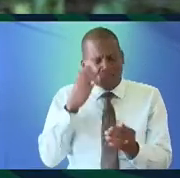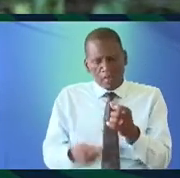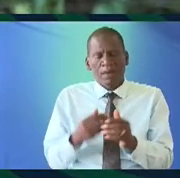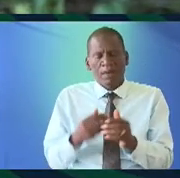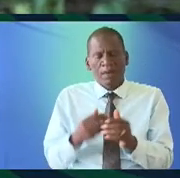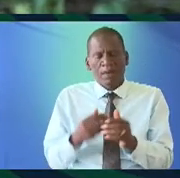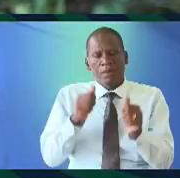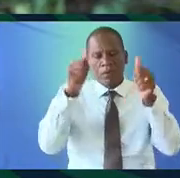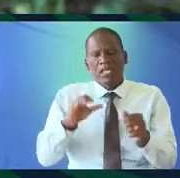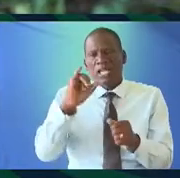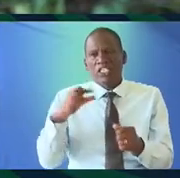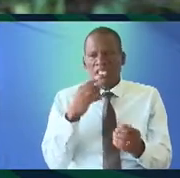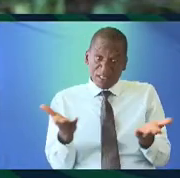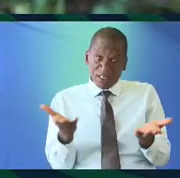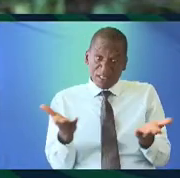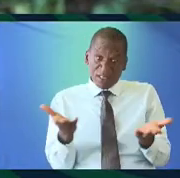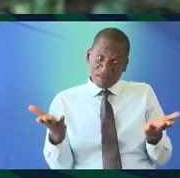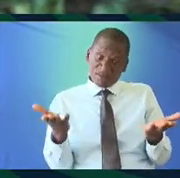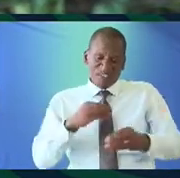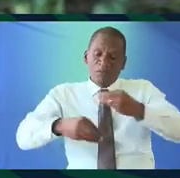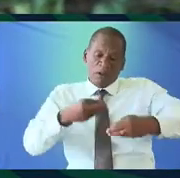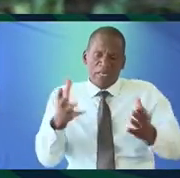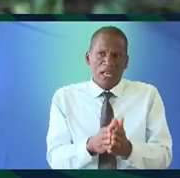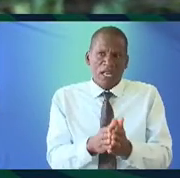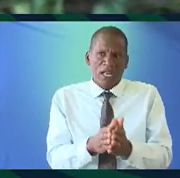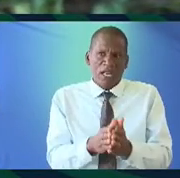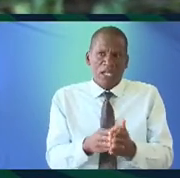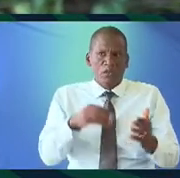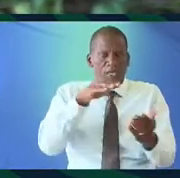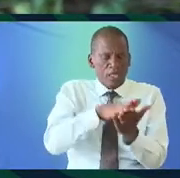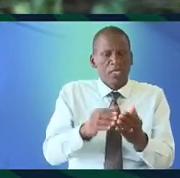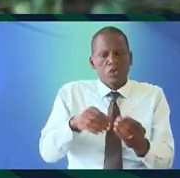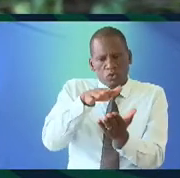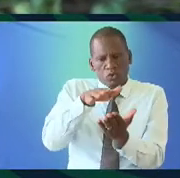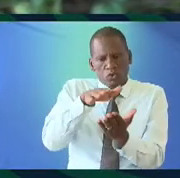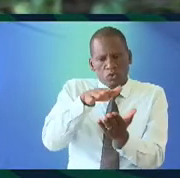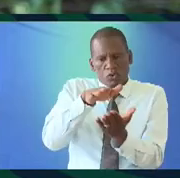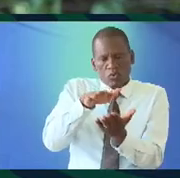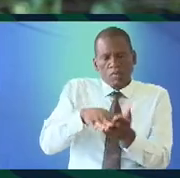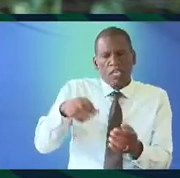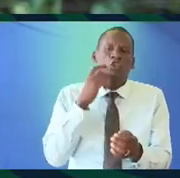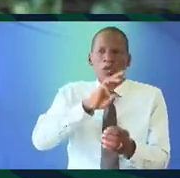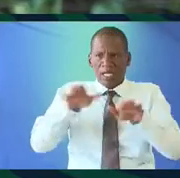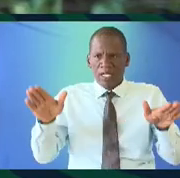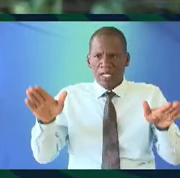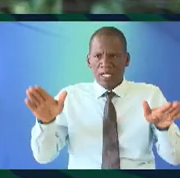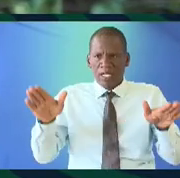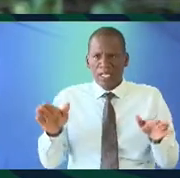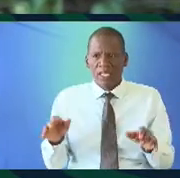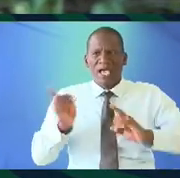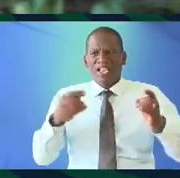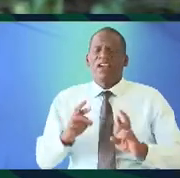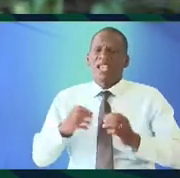put up a post on Instagram like okay so here is some fabric and you know we put it in a store in Westlands and I don't think I've ever